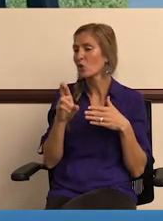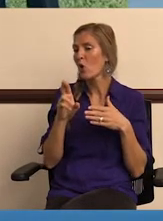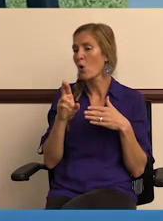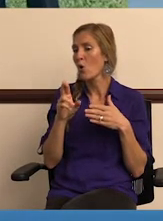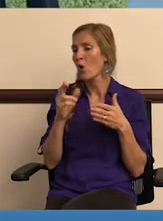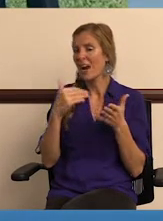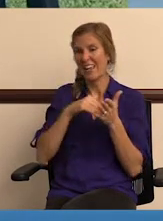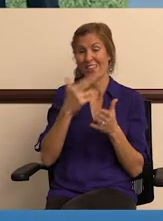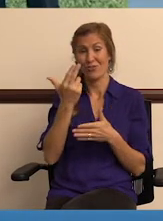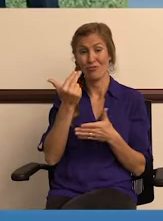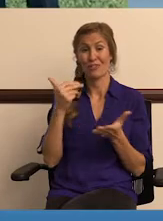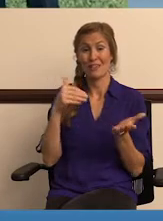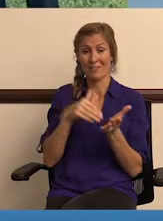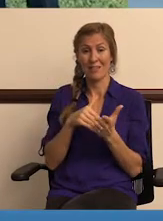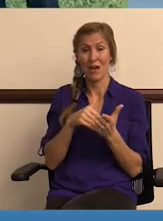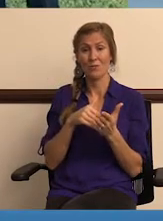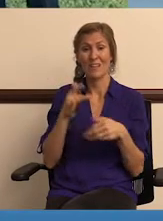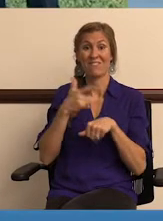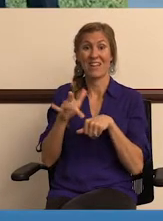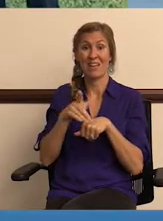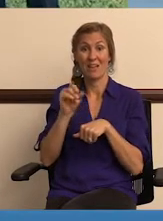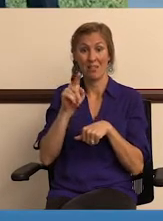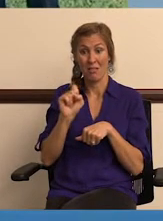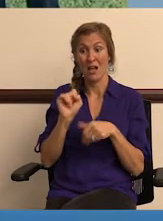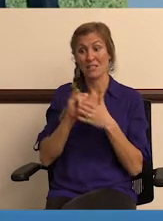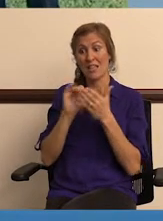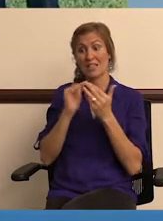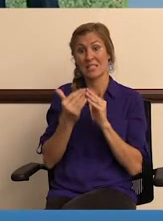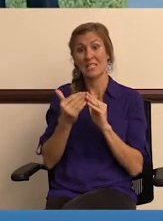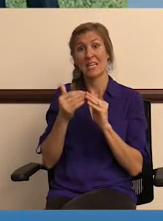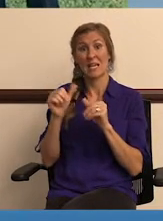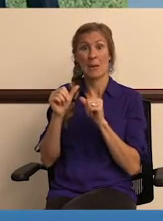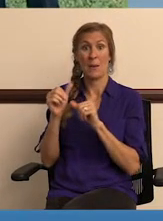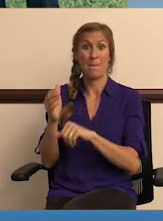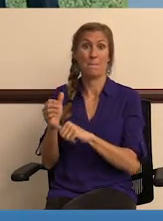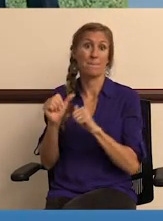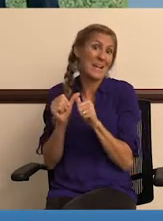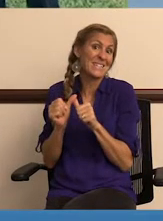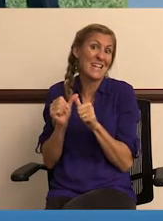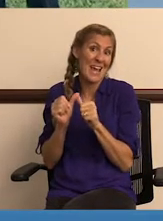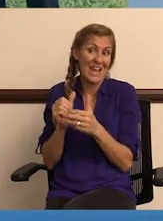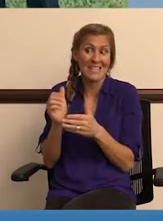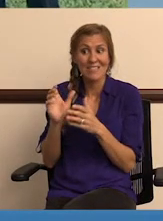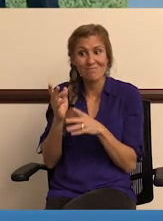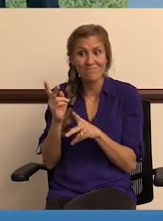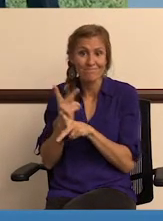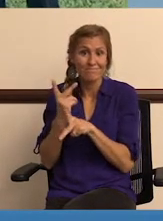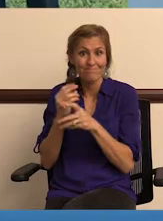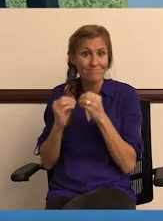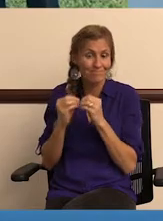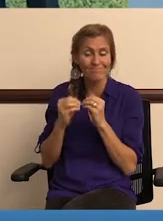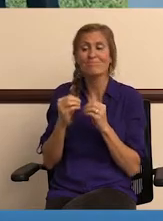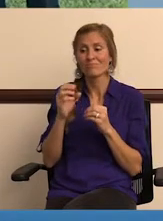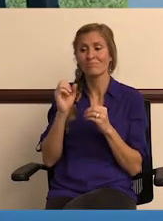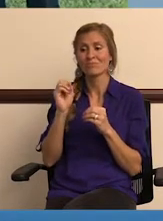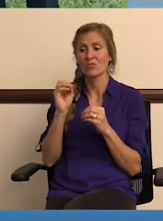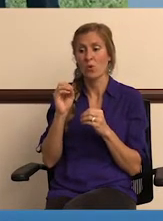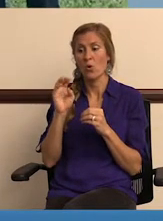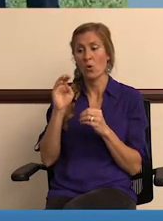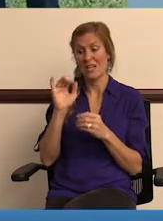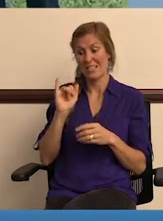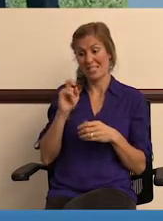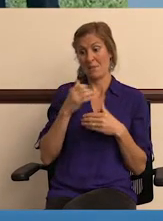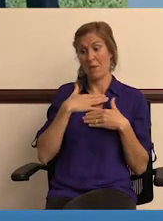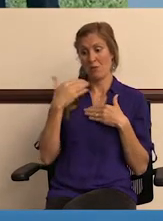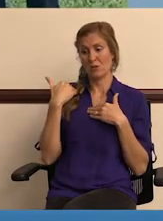charge or, you know, again, 13,000 vacant lots that the city maintains. And if it's developed, if I own the home or if I have a building up,